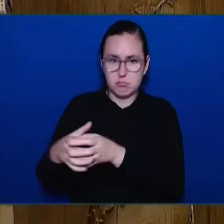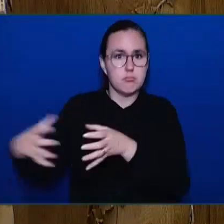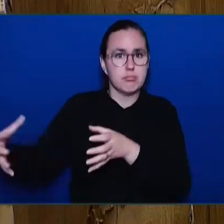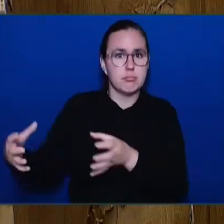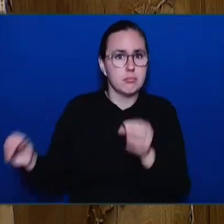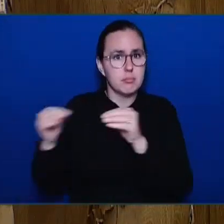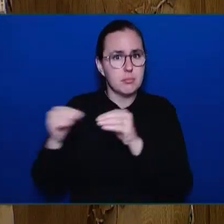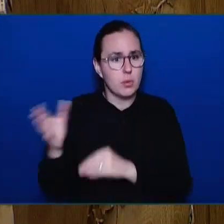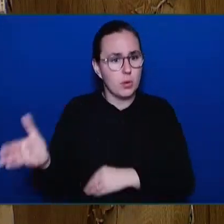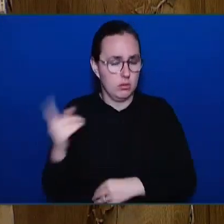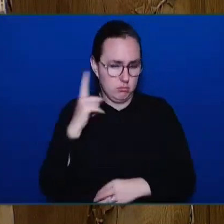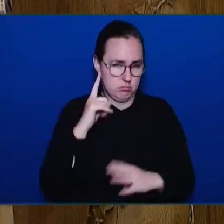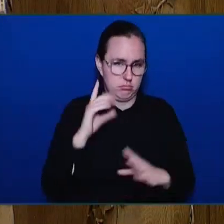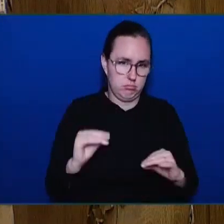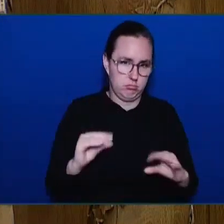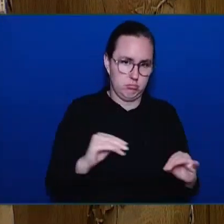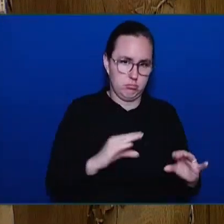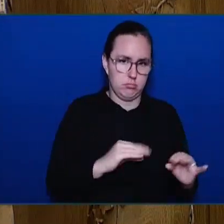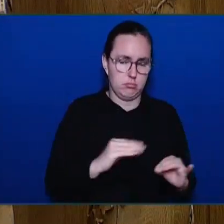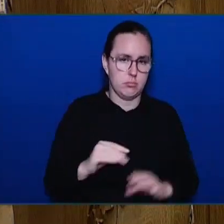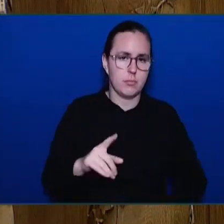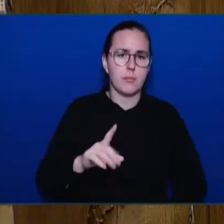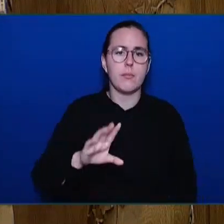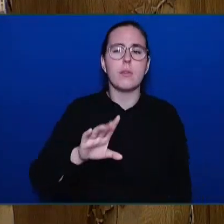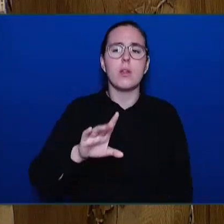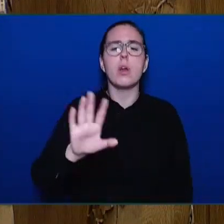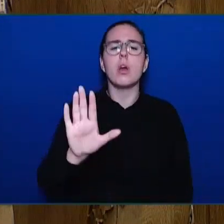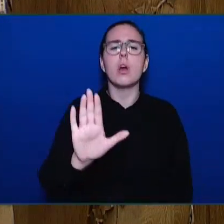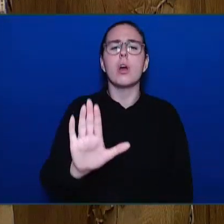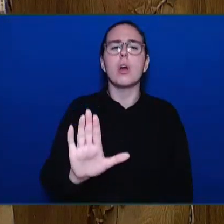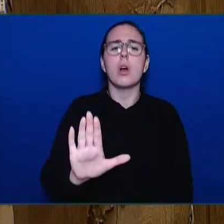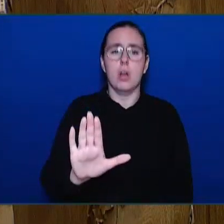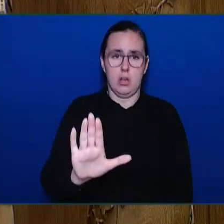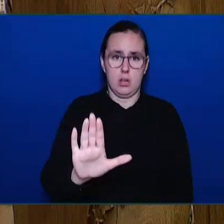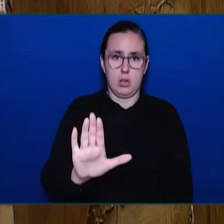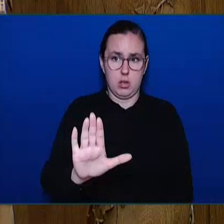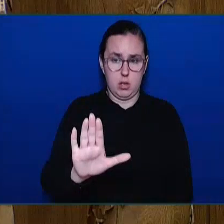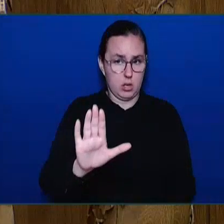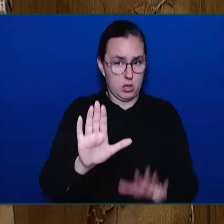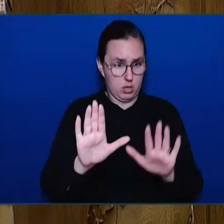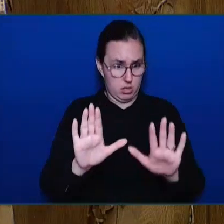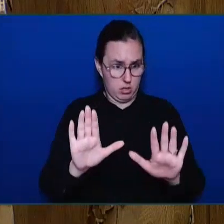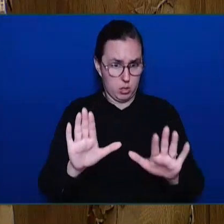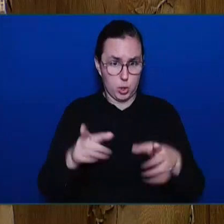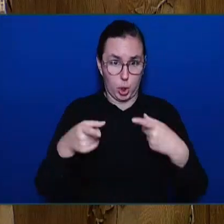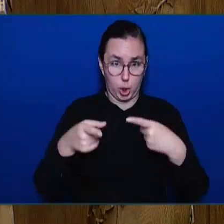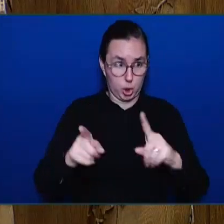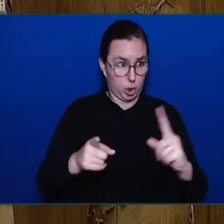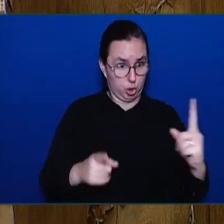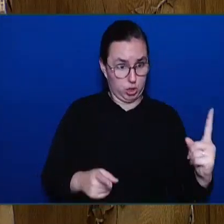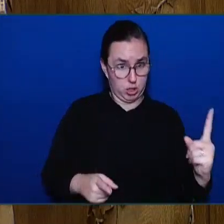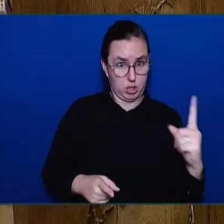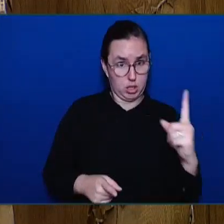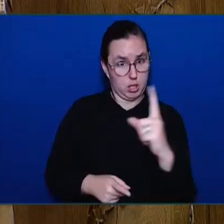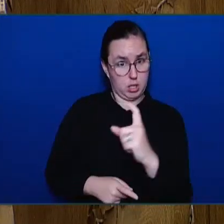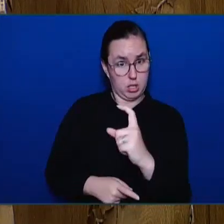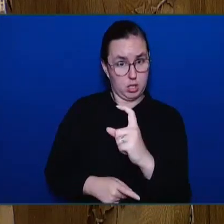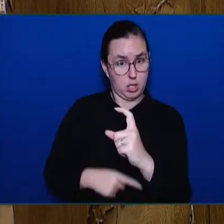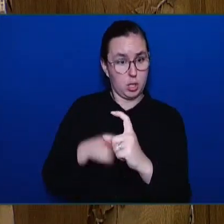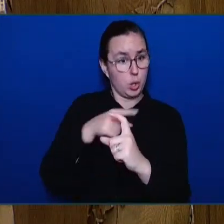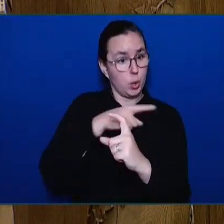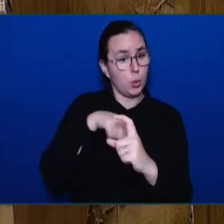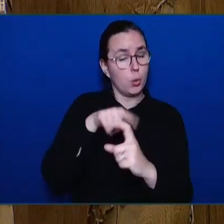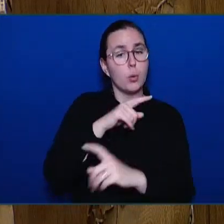When the question was being asked by the member from Prince George Wilma, the other side was very courteous. They listened to the